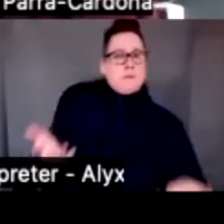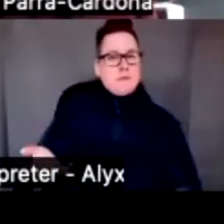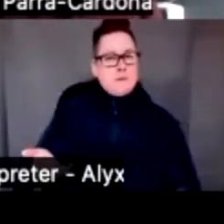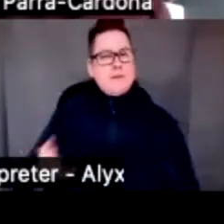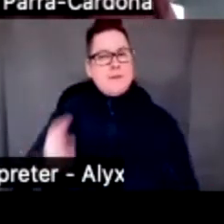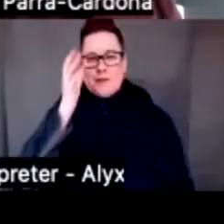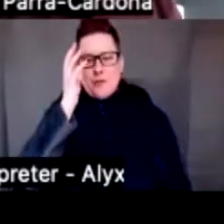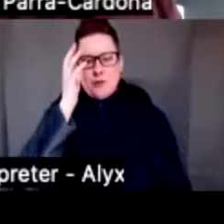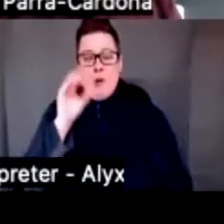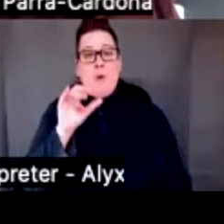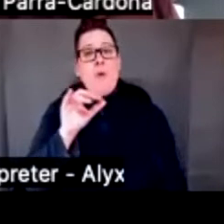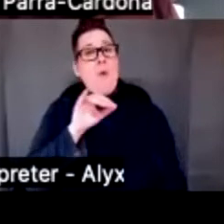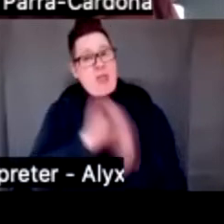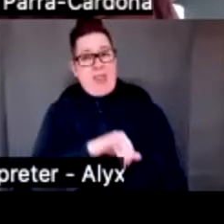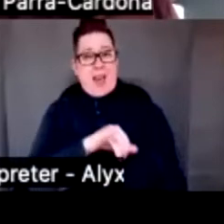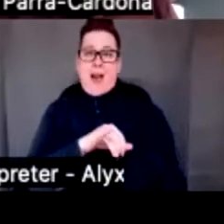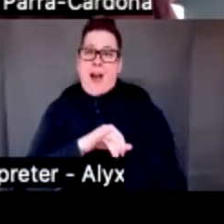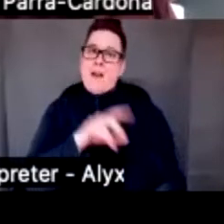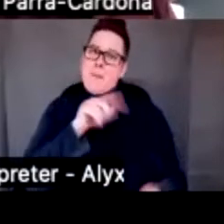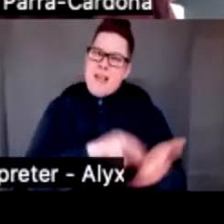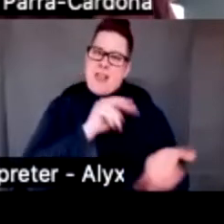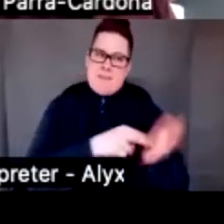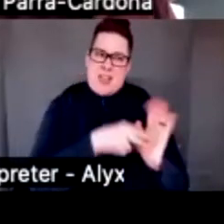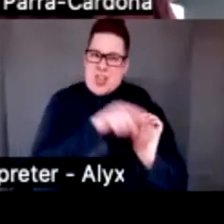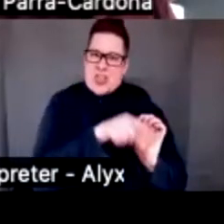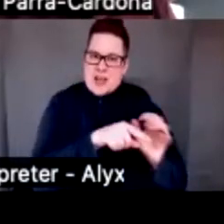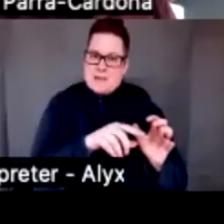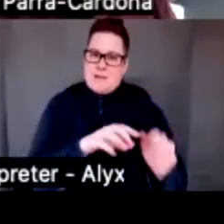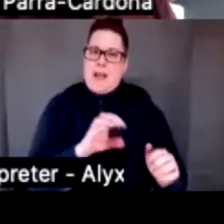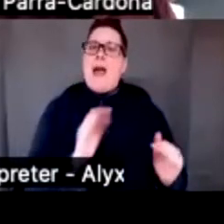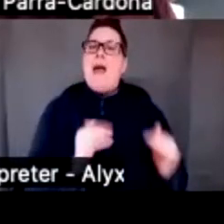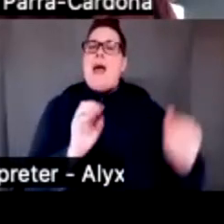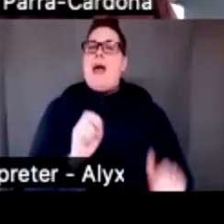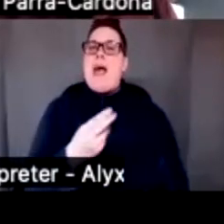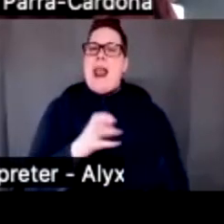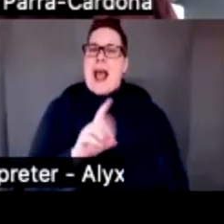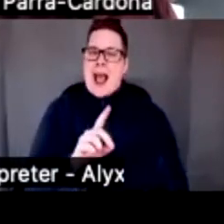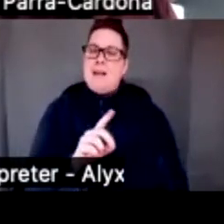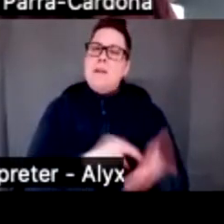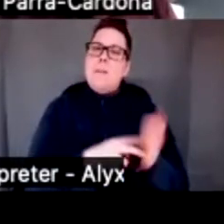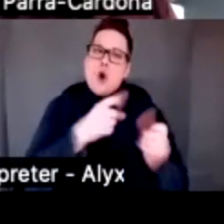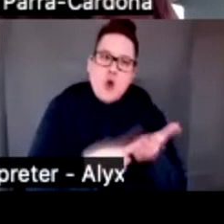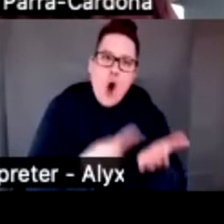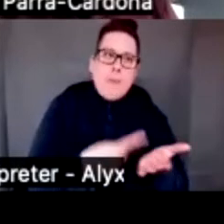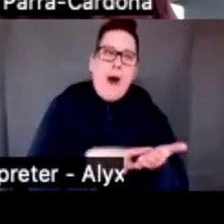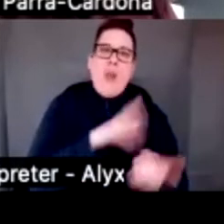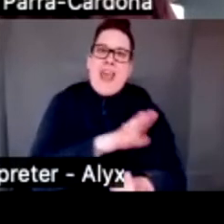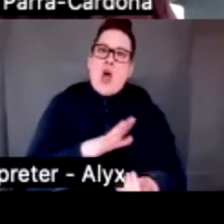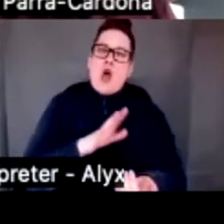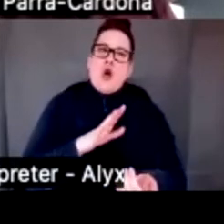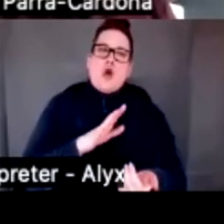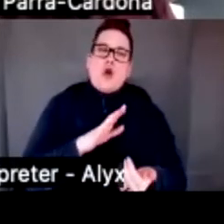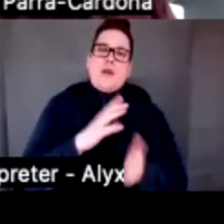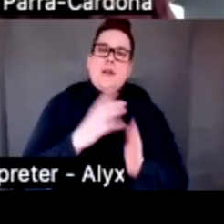moment parents were able to reflect about the stressors of the day, the discrimination of the day, before we